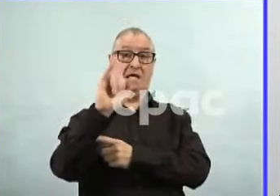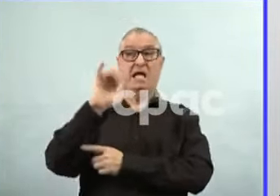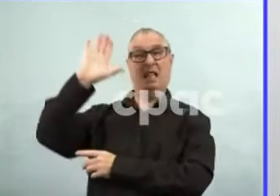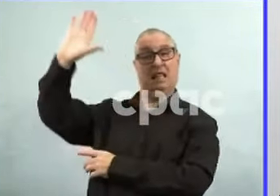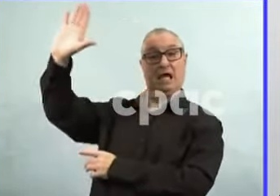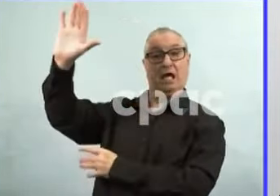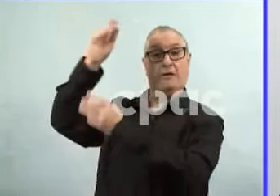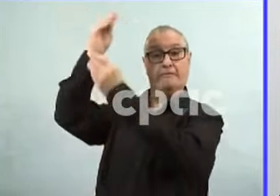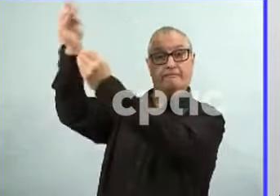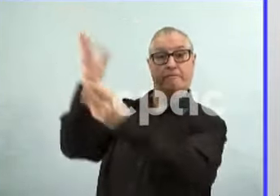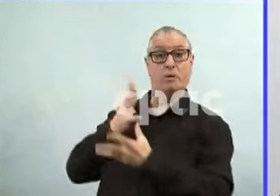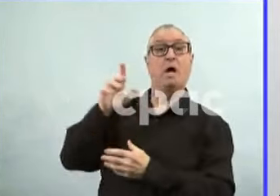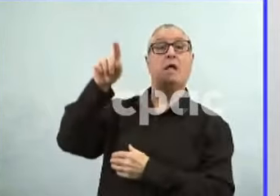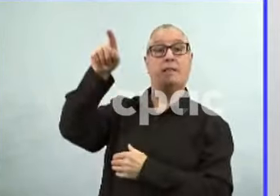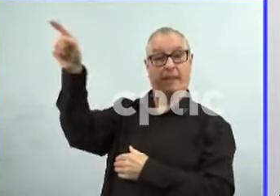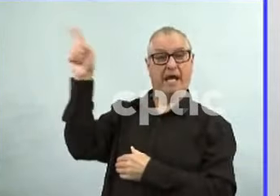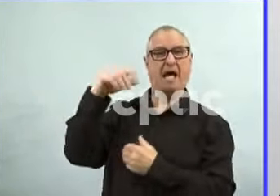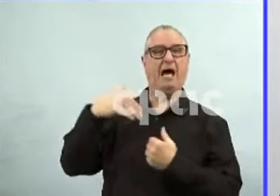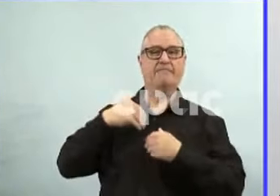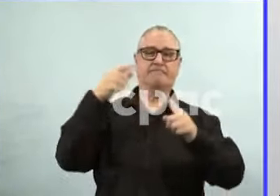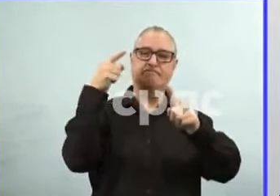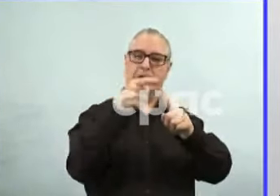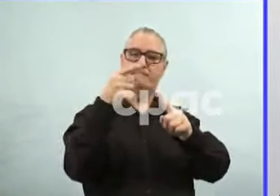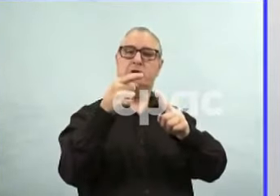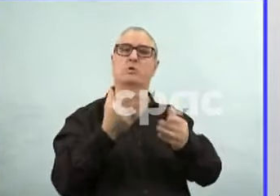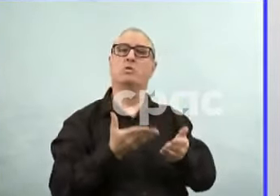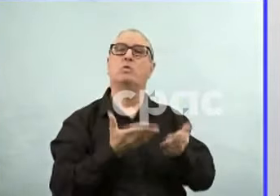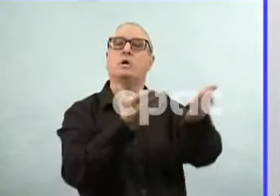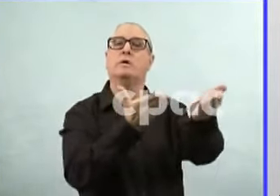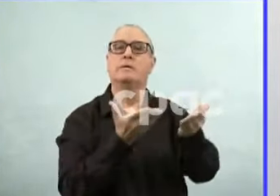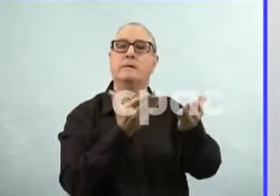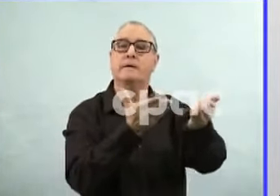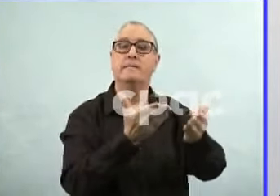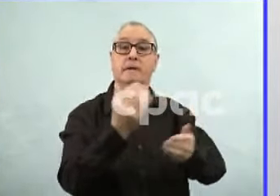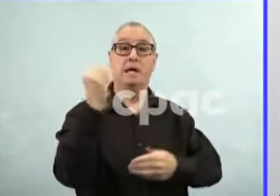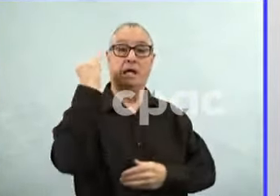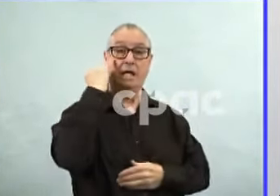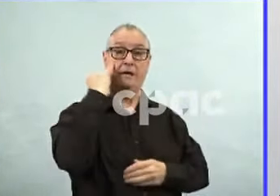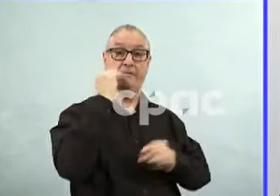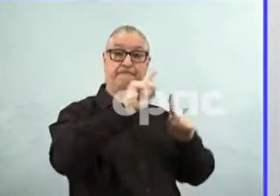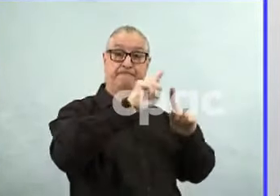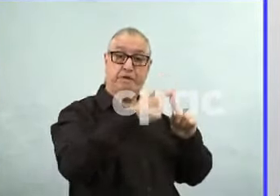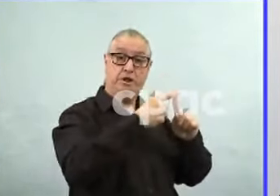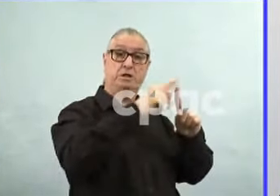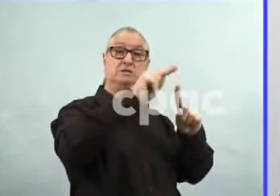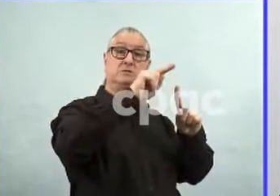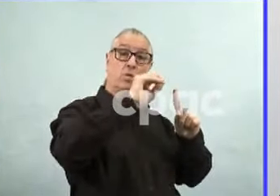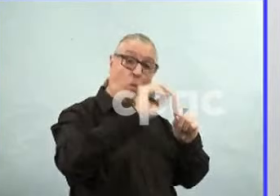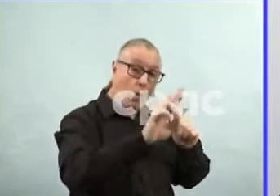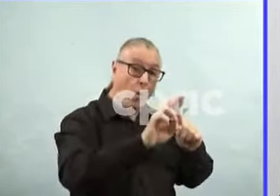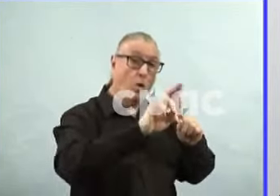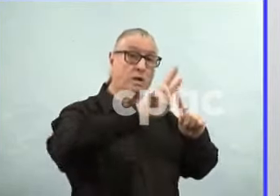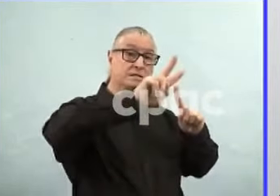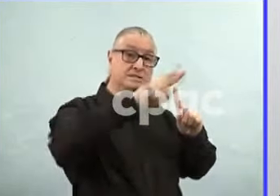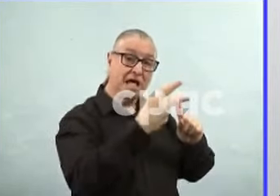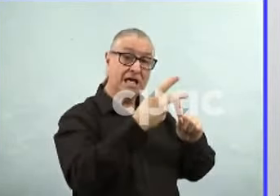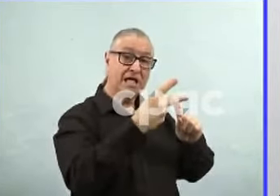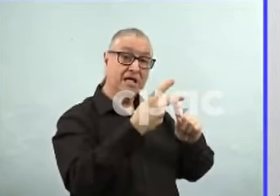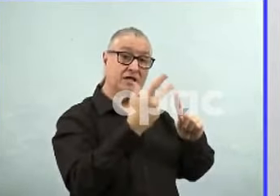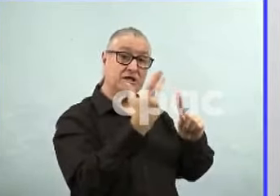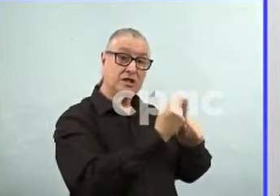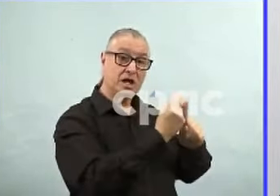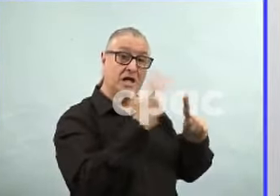So they do recommend two months if you're talking about your first or second dose and three months if you're talking about a booster dose.